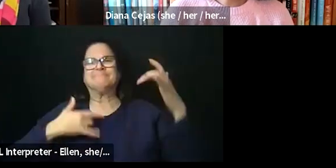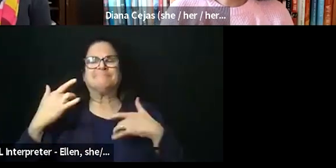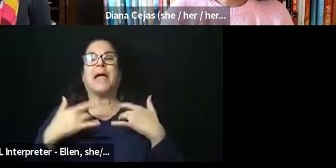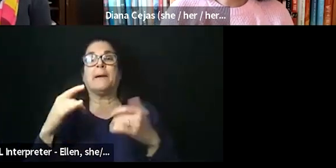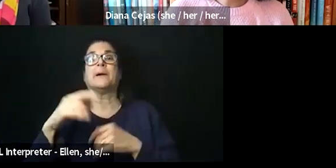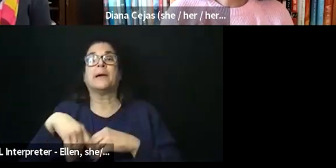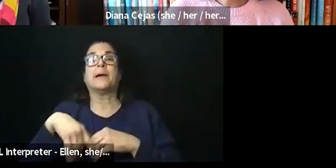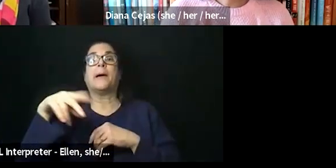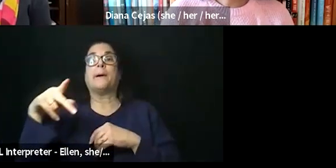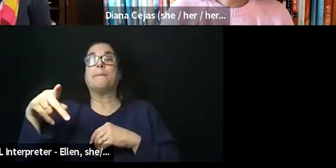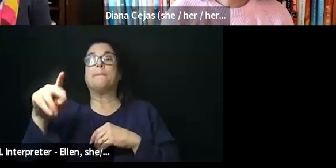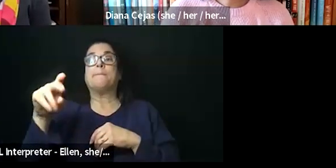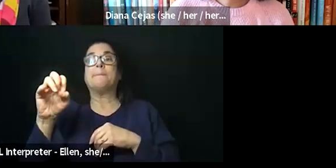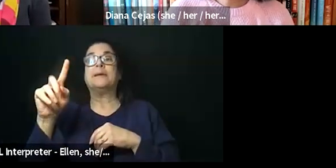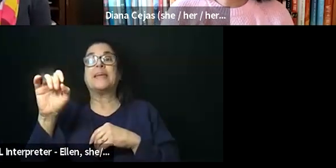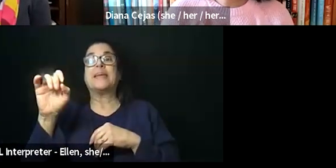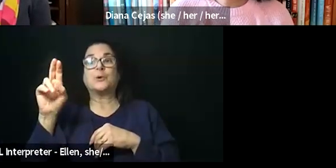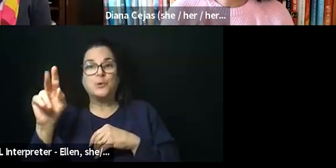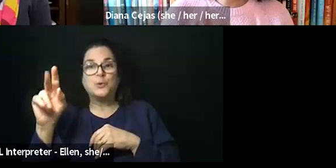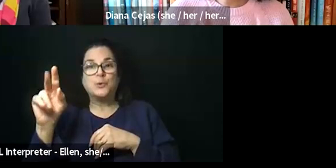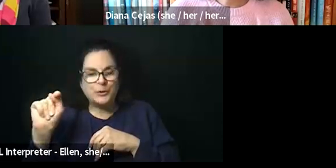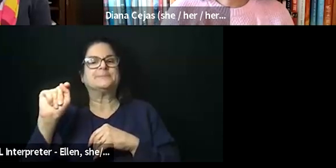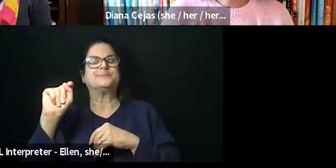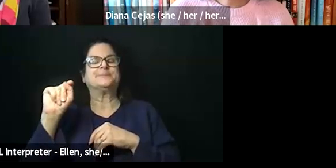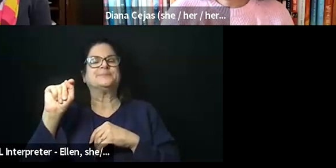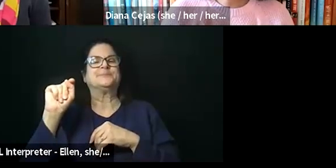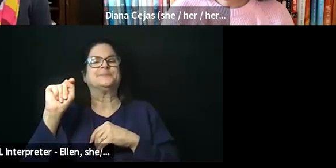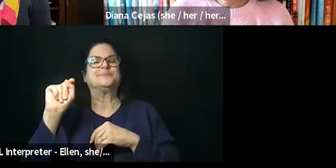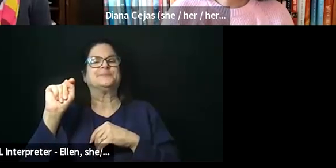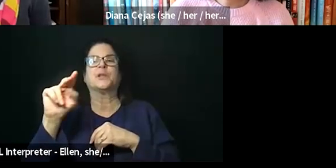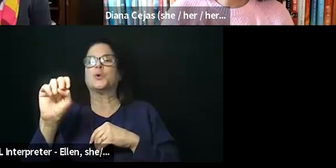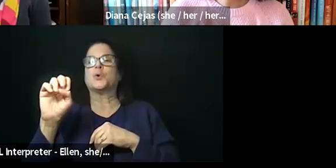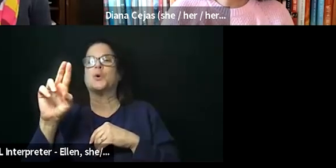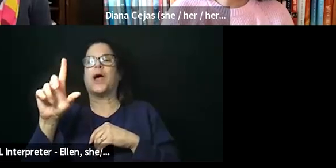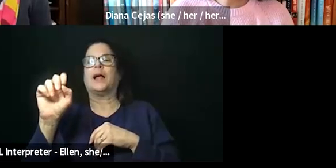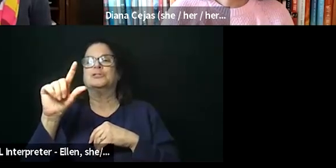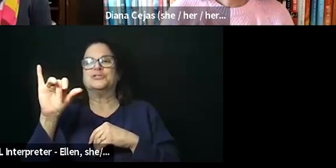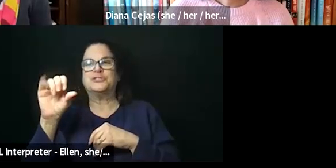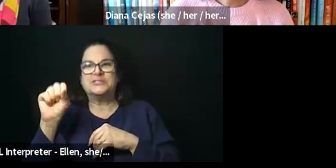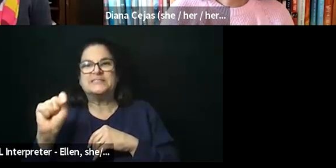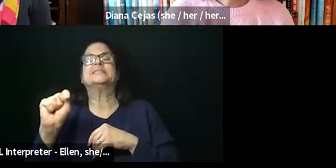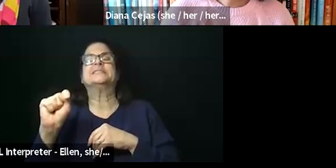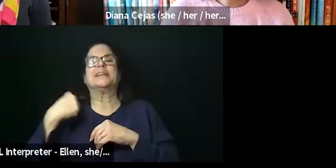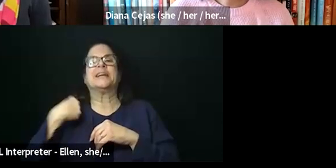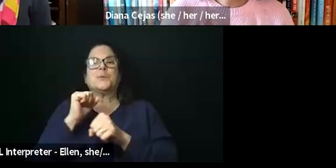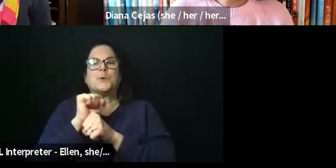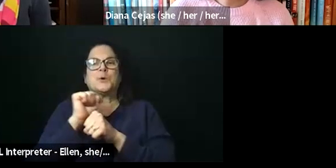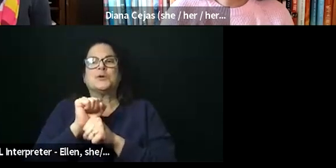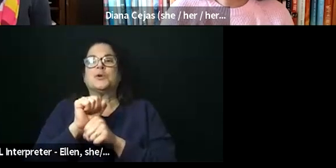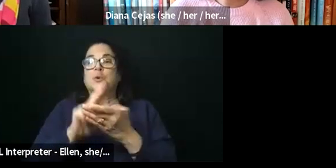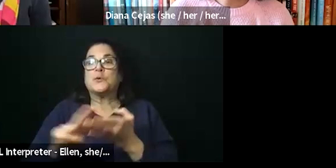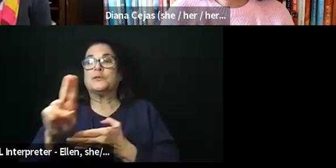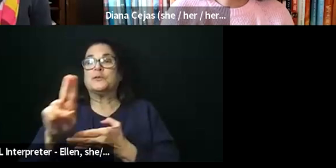I'm a neurodevelopmentalist and I'm at the Carolina Institute for Developmental Disabilities and the University of North Carolina at Chapel Hill. I'm again,